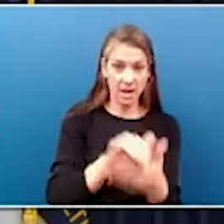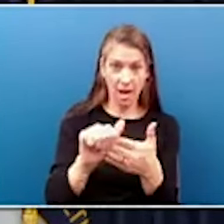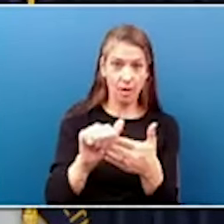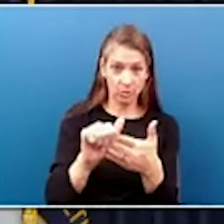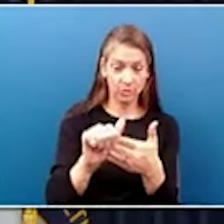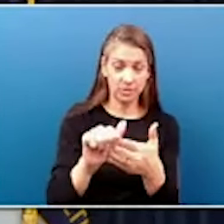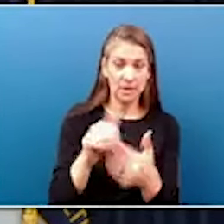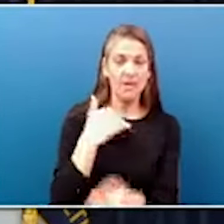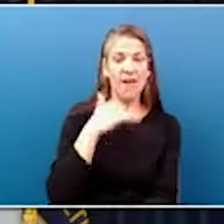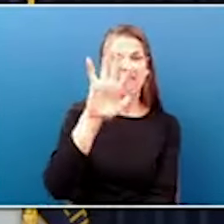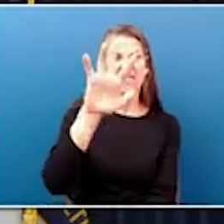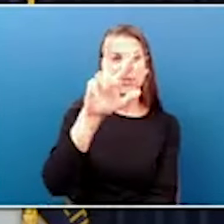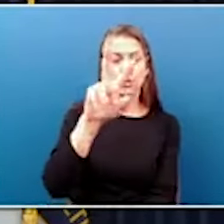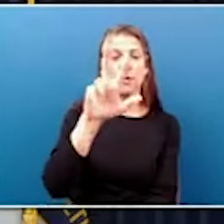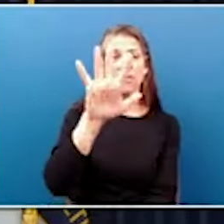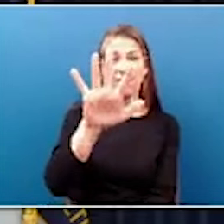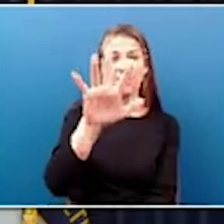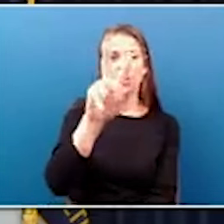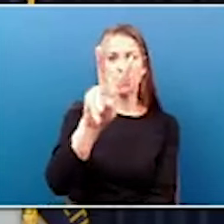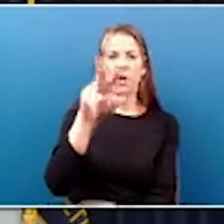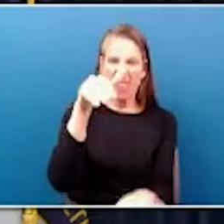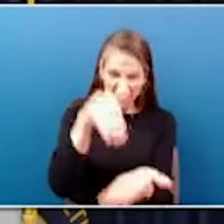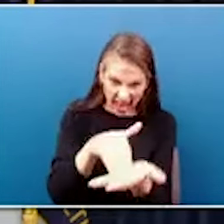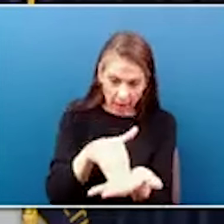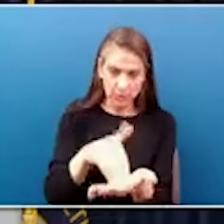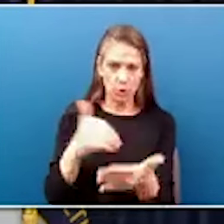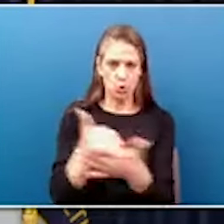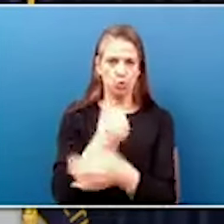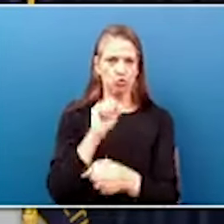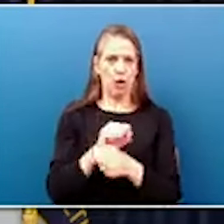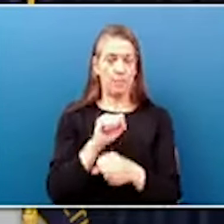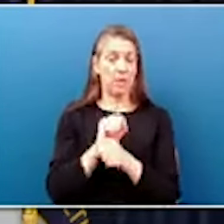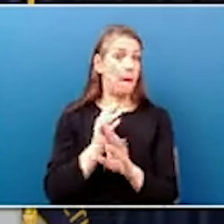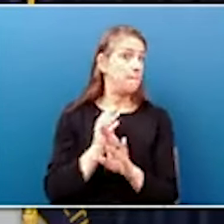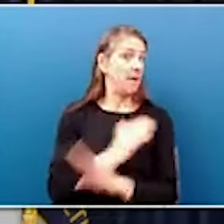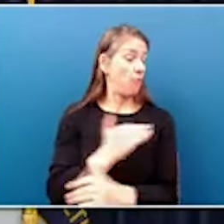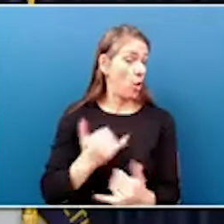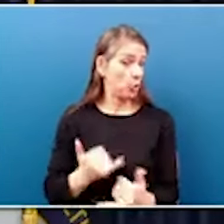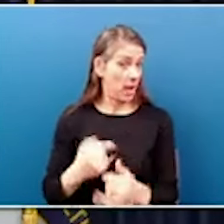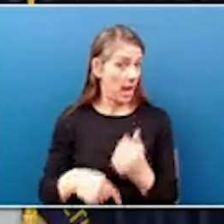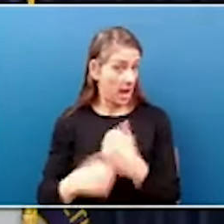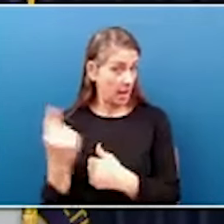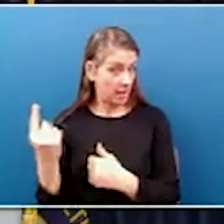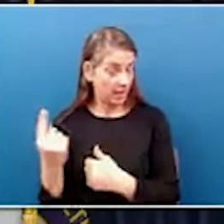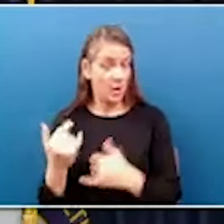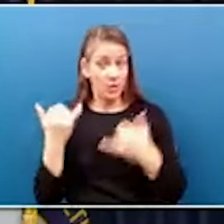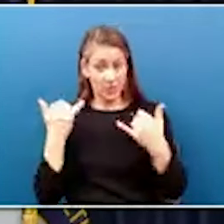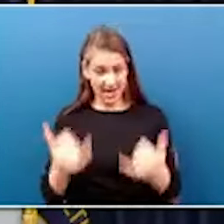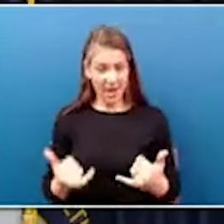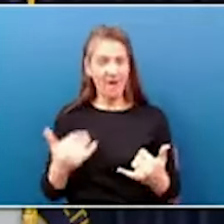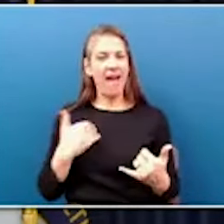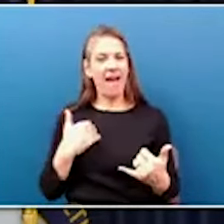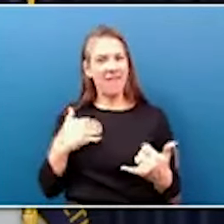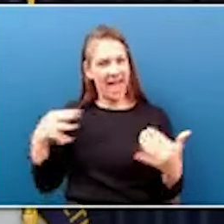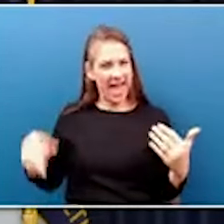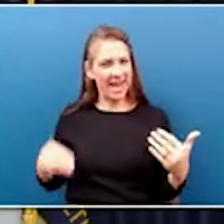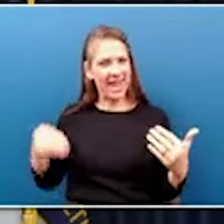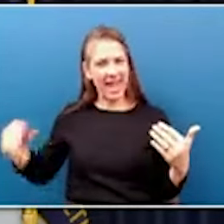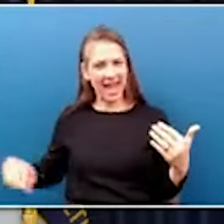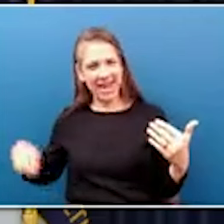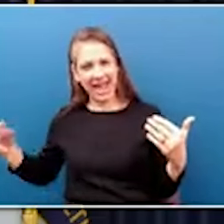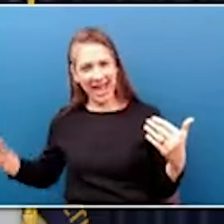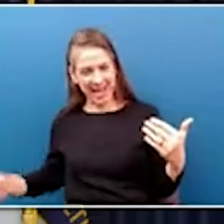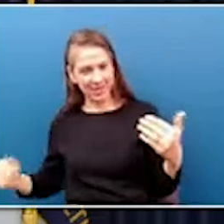,000 new jobs. And that's before today's announcement. But today we've got a few more pieces of good economic news to share.